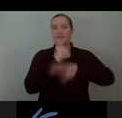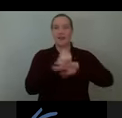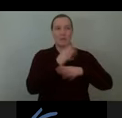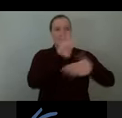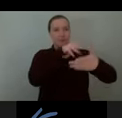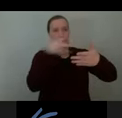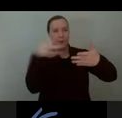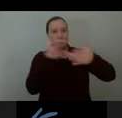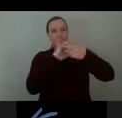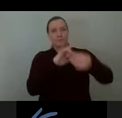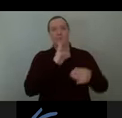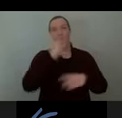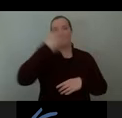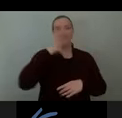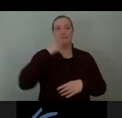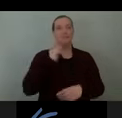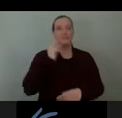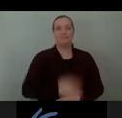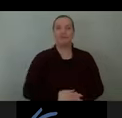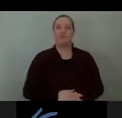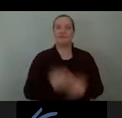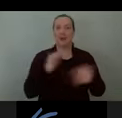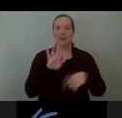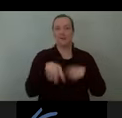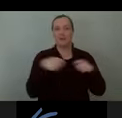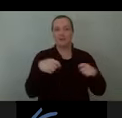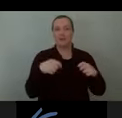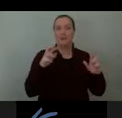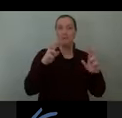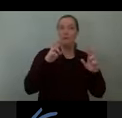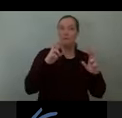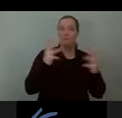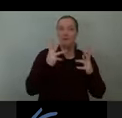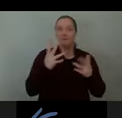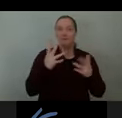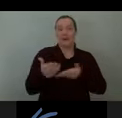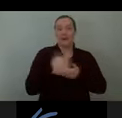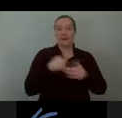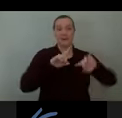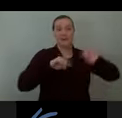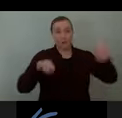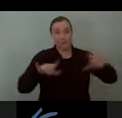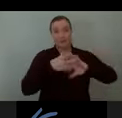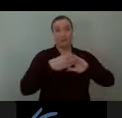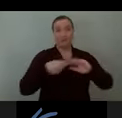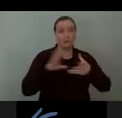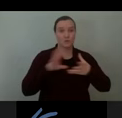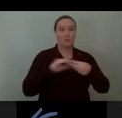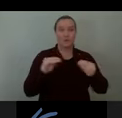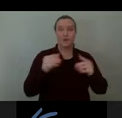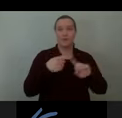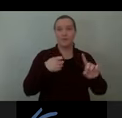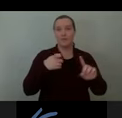so just to end our hope is to be able to collect a very diverse range of stories of those who frequent this area